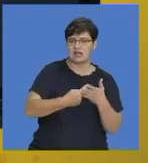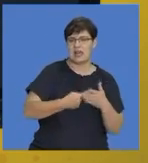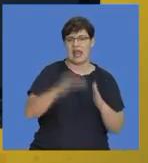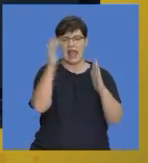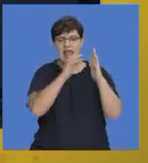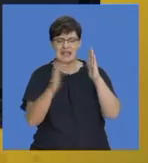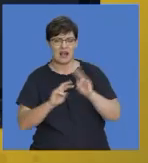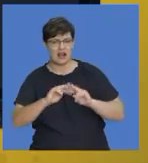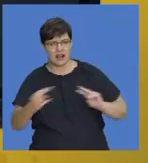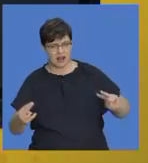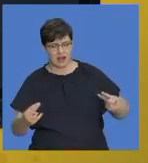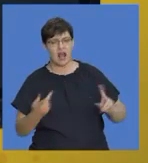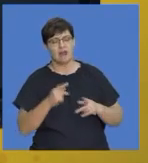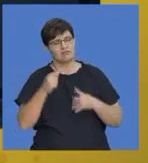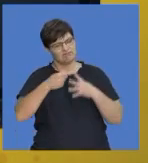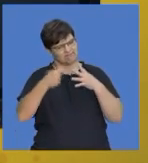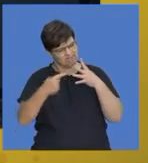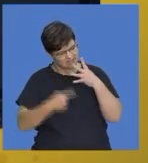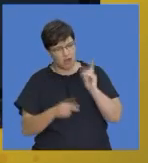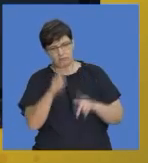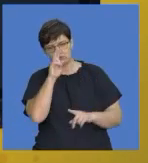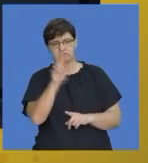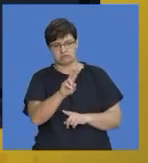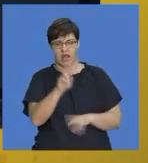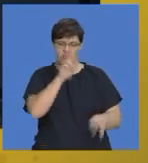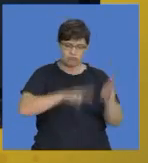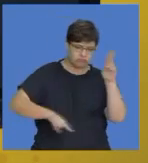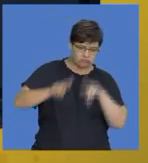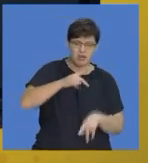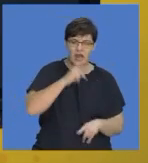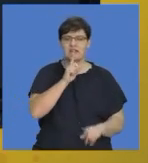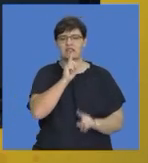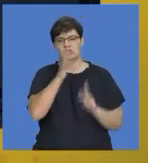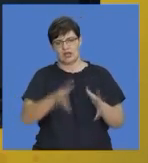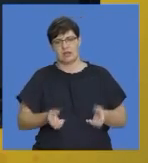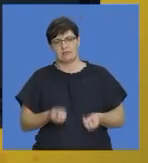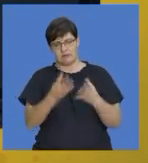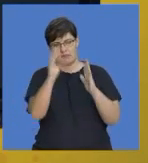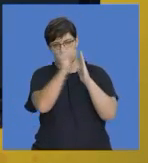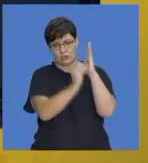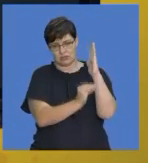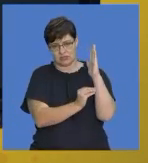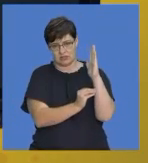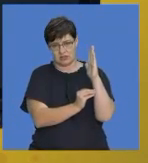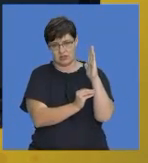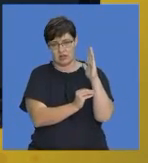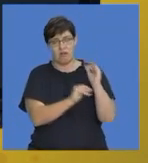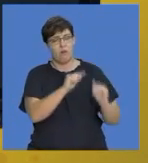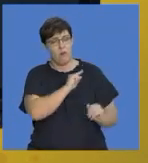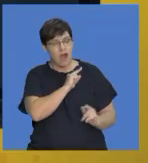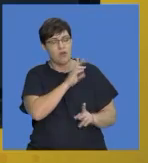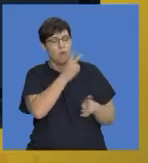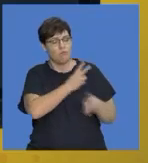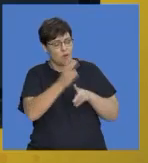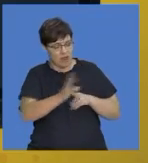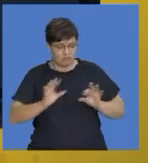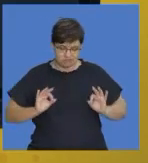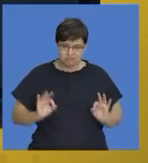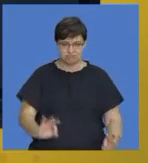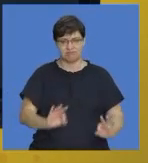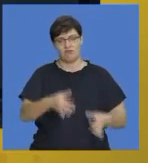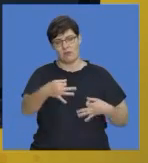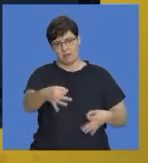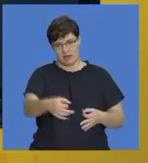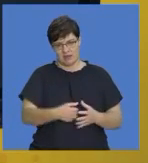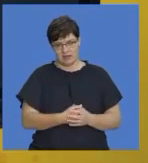can look through and revise through if your teacher has given you notes on that so that you are well prepared for this paper it is very very important